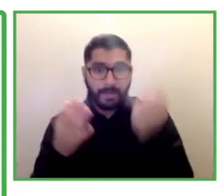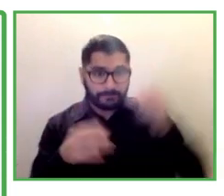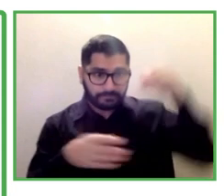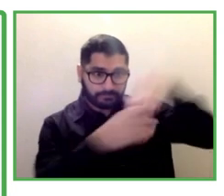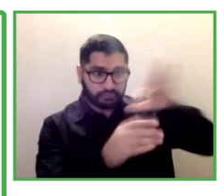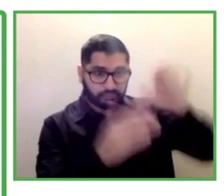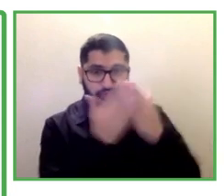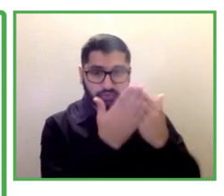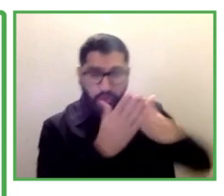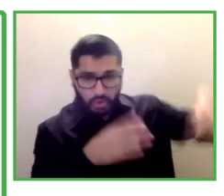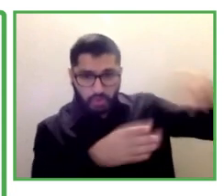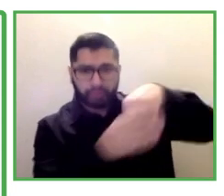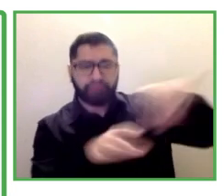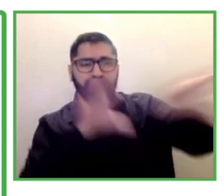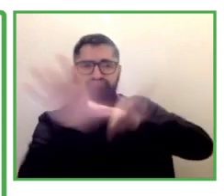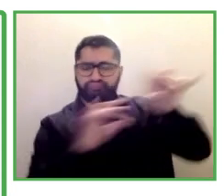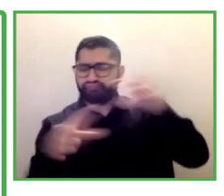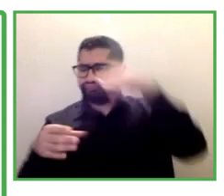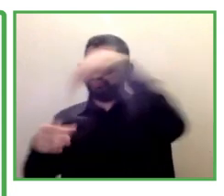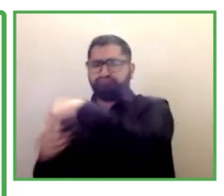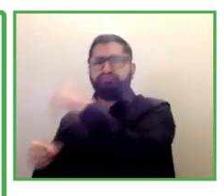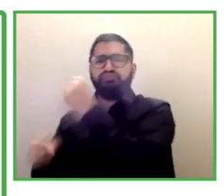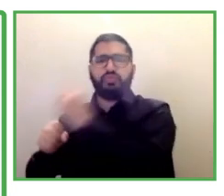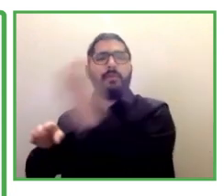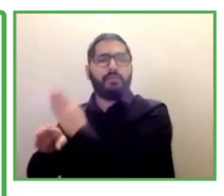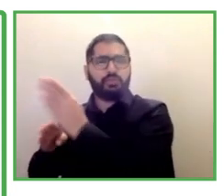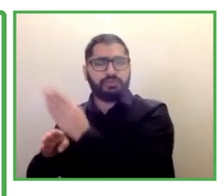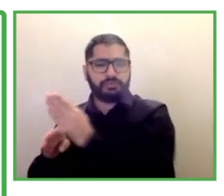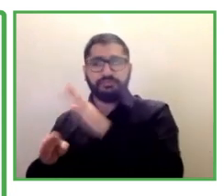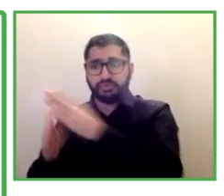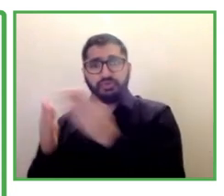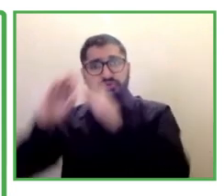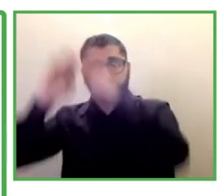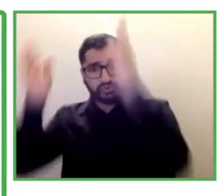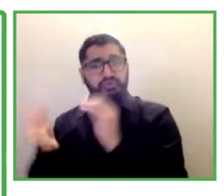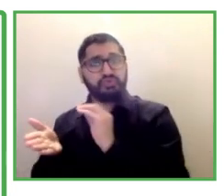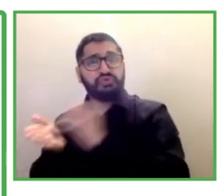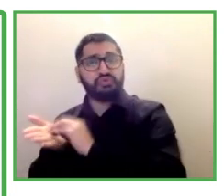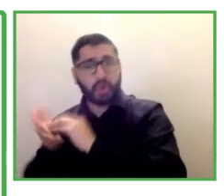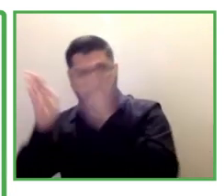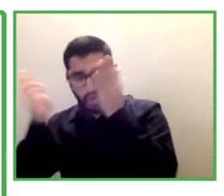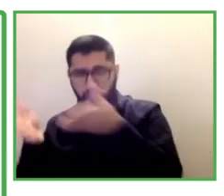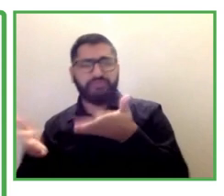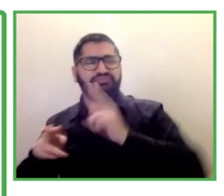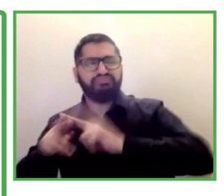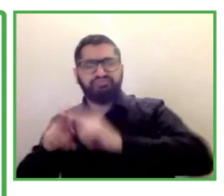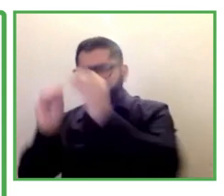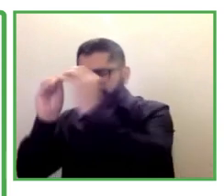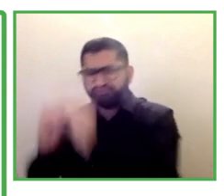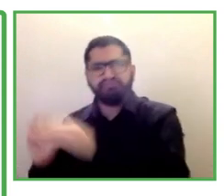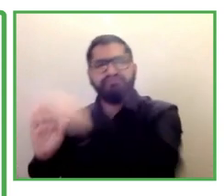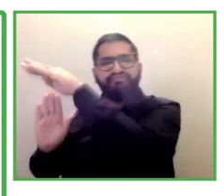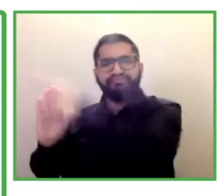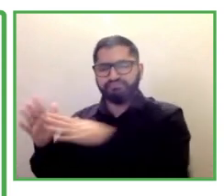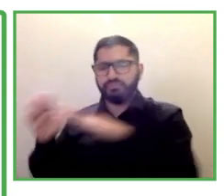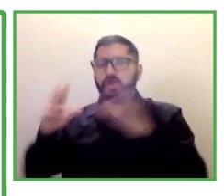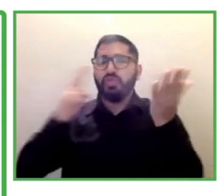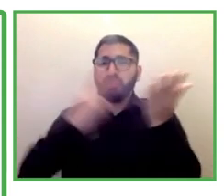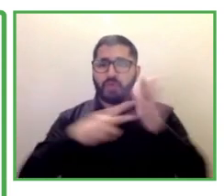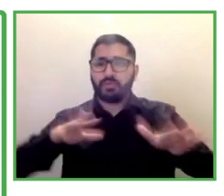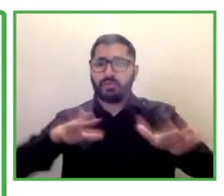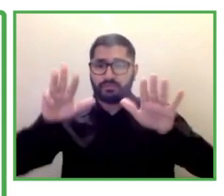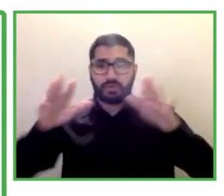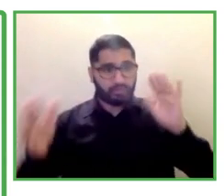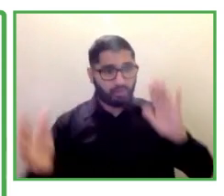80 of stepping into alumni were in employment related to their studies compared to just the general 58 of alumni